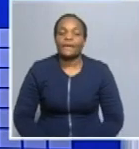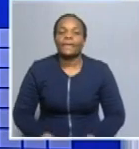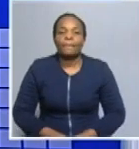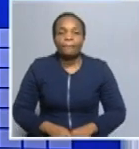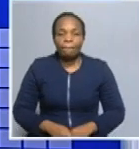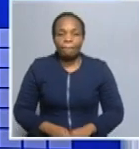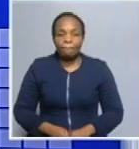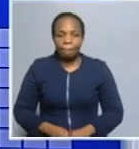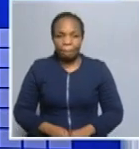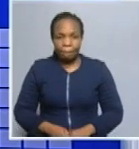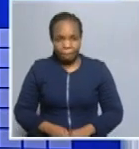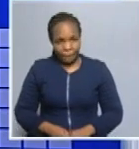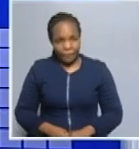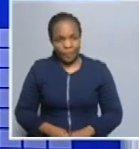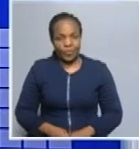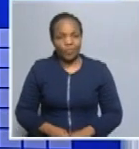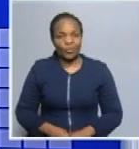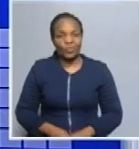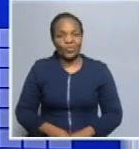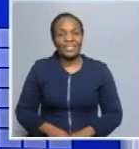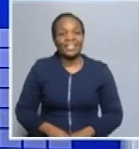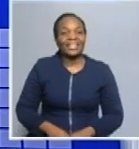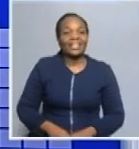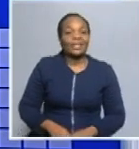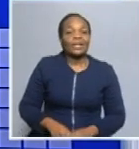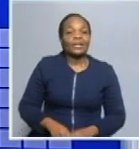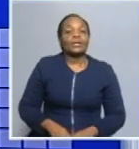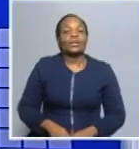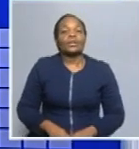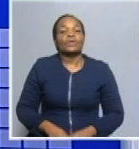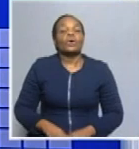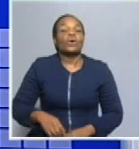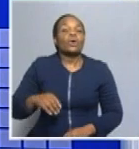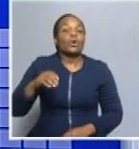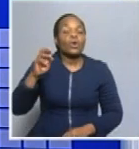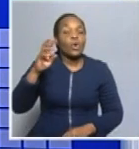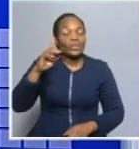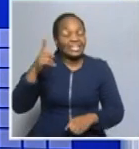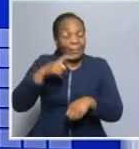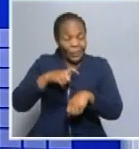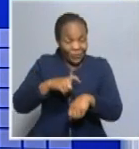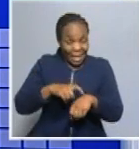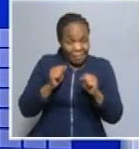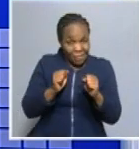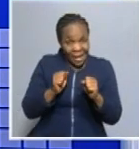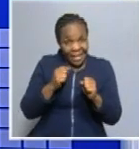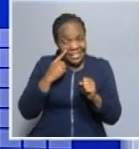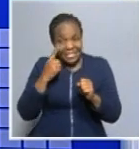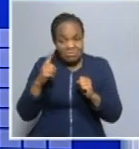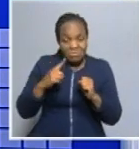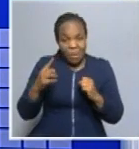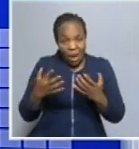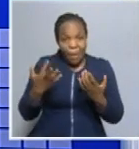Teachers have been navigating uncertainty since spring. Now, as back-to-school rolls into fall,